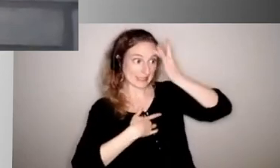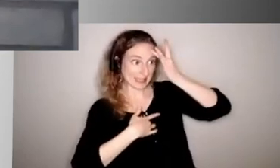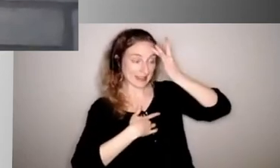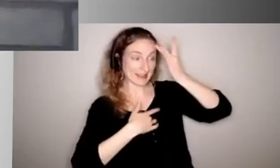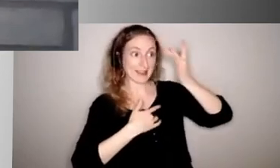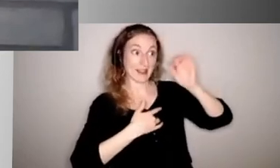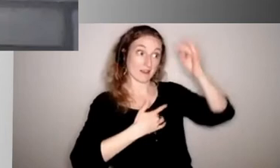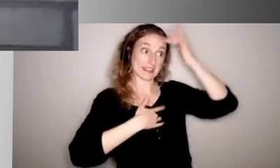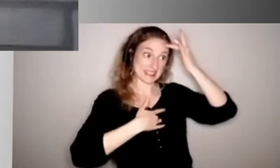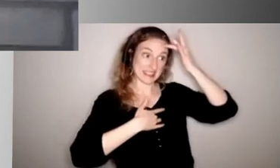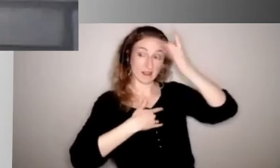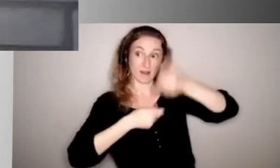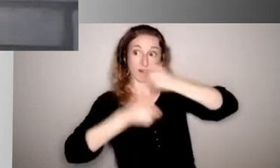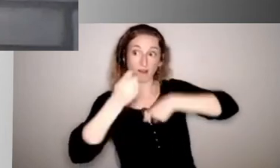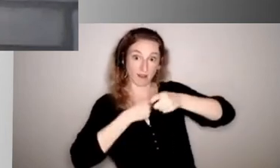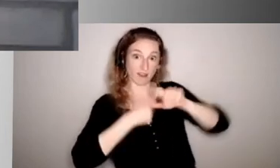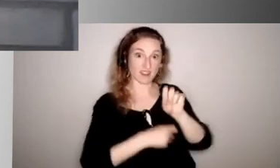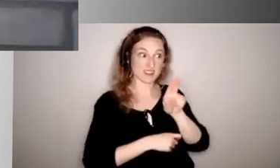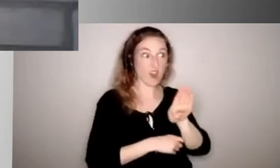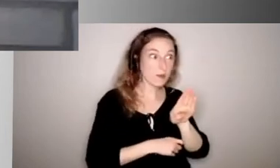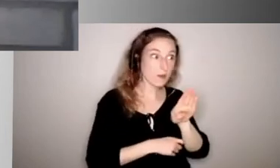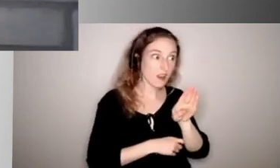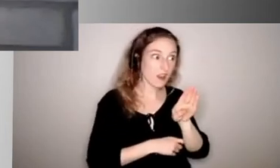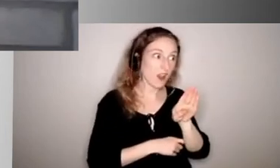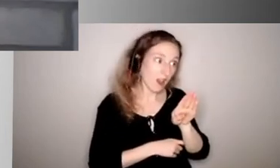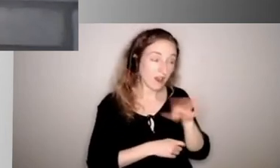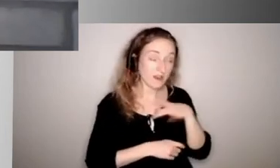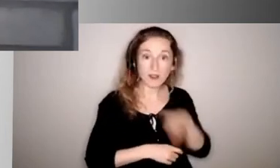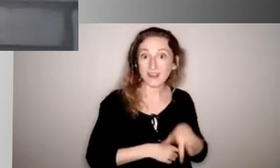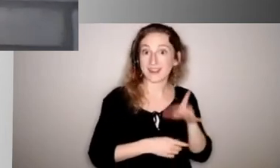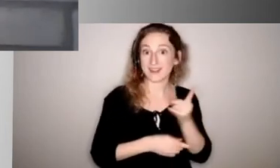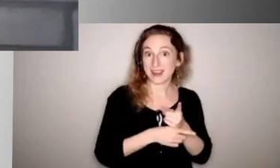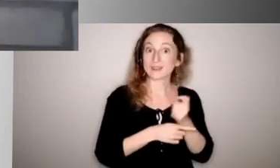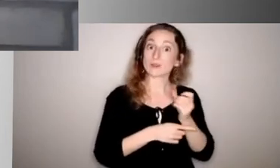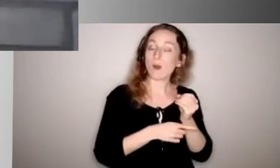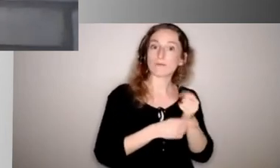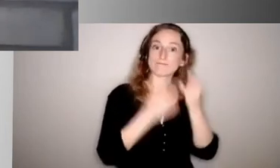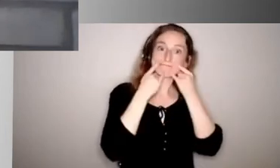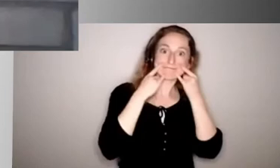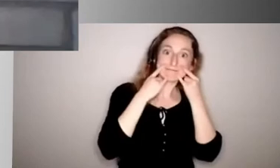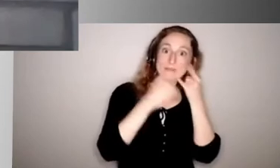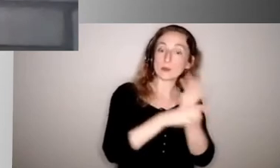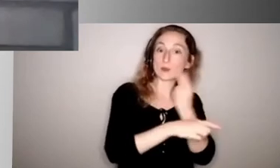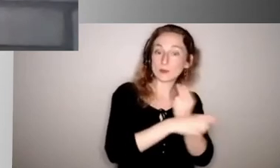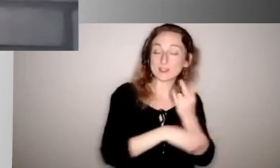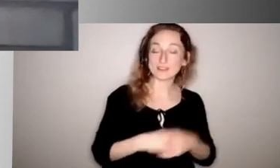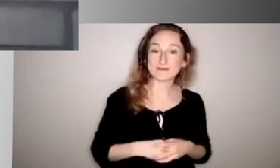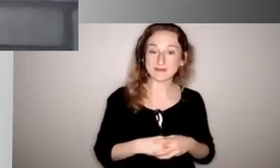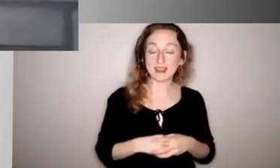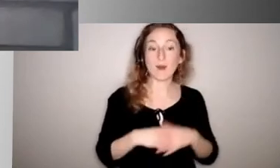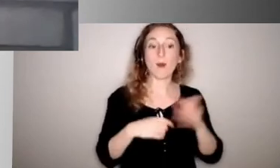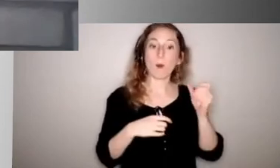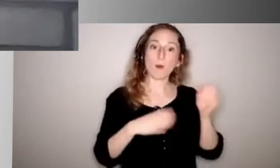me. There's nothing my students hate more than when I'm not there. So having those conversations and